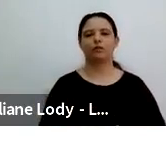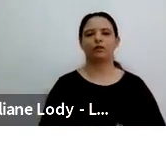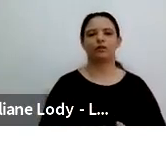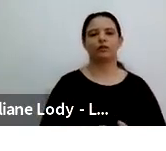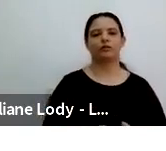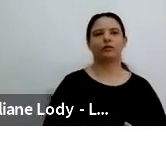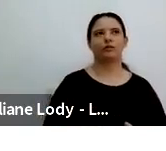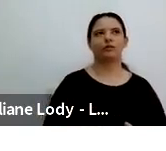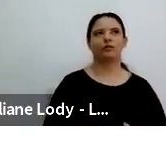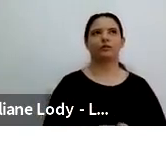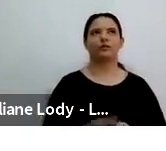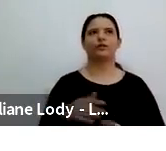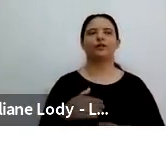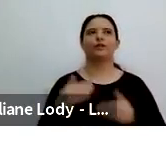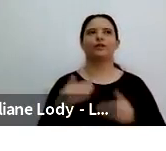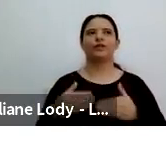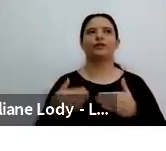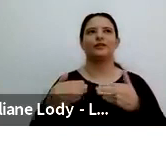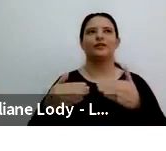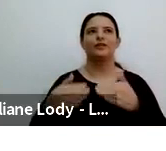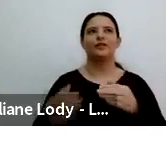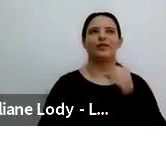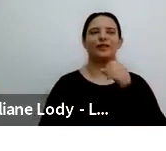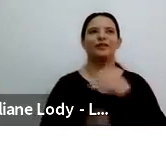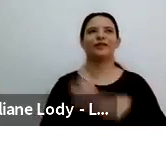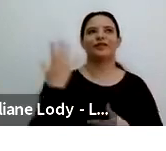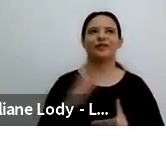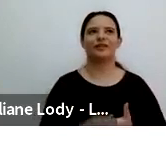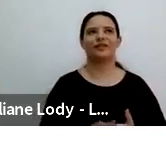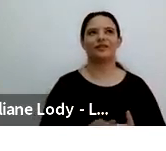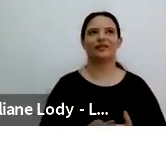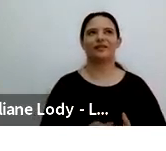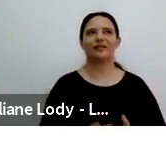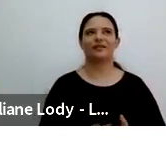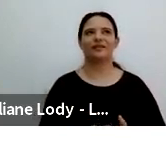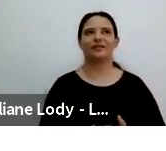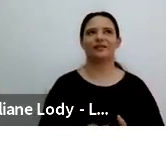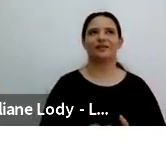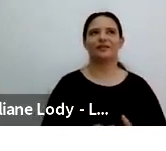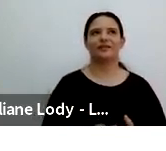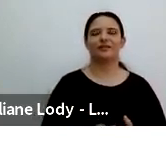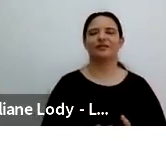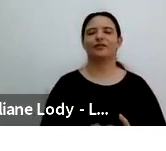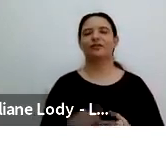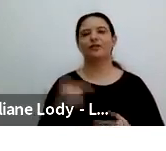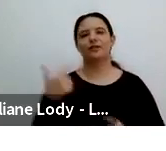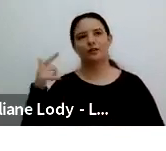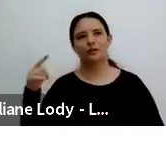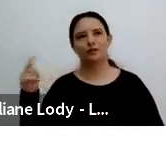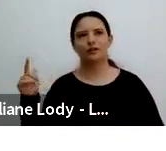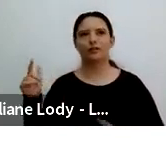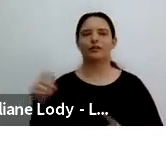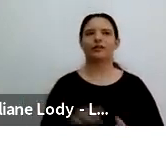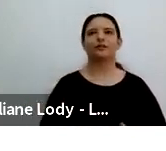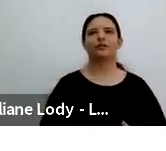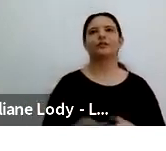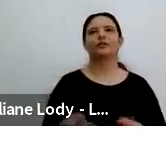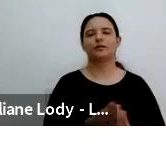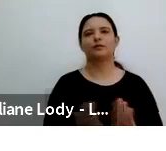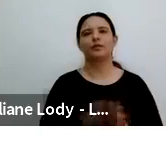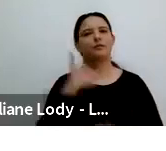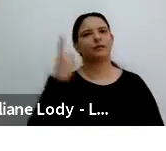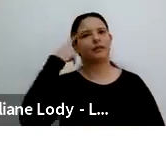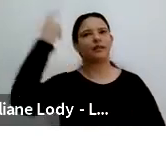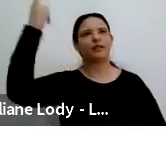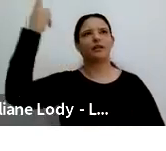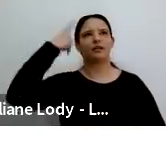things like that. And the goal is explicitly to just, you know, deal with the idealized nature of a language, the ideal speaker in here.